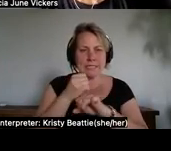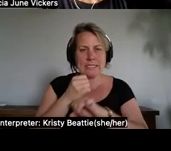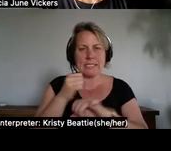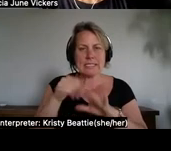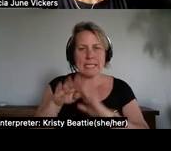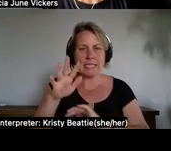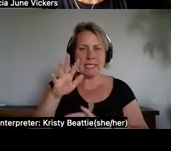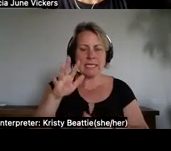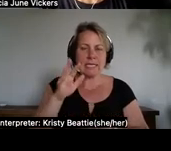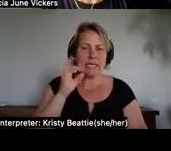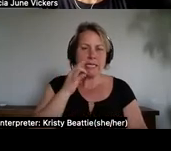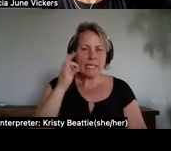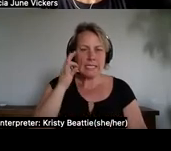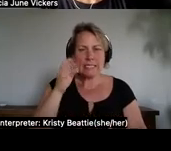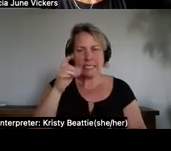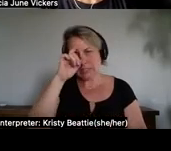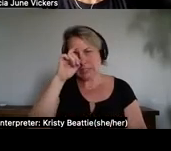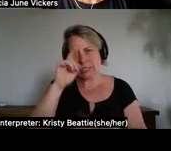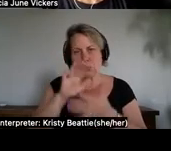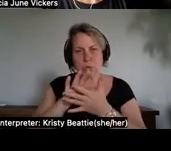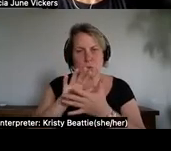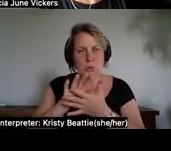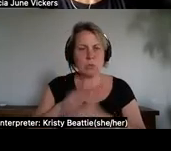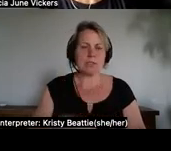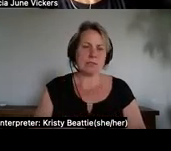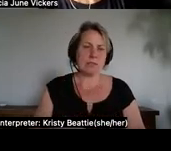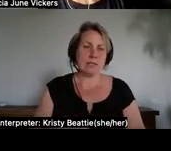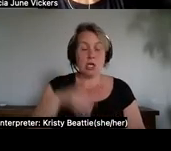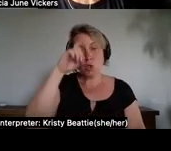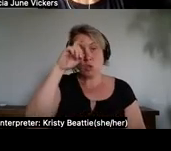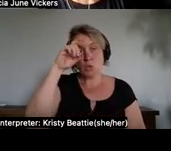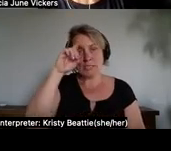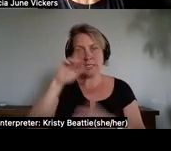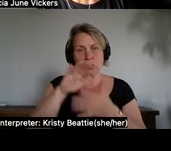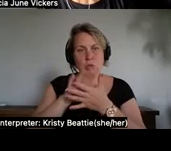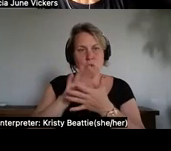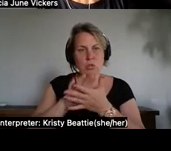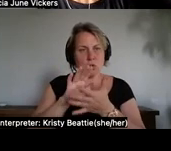residential schools stayed back to the 1870s